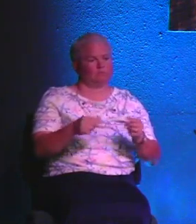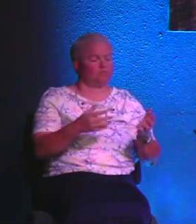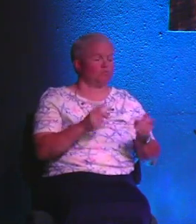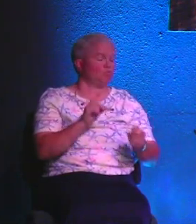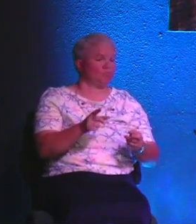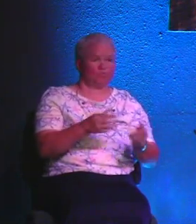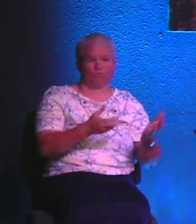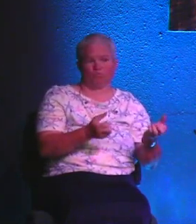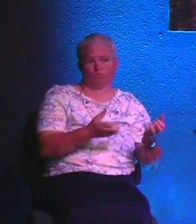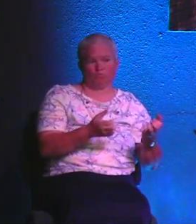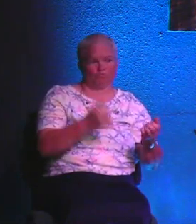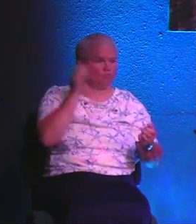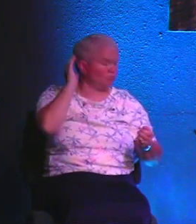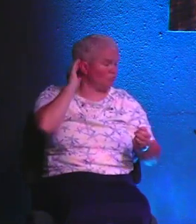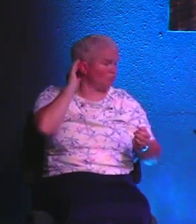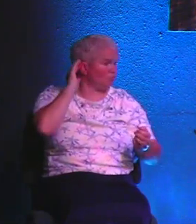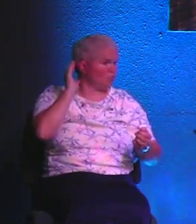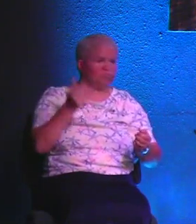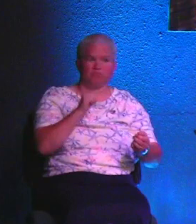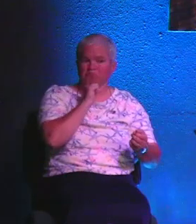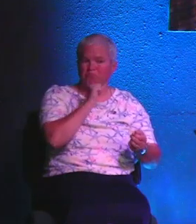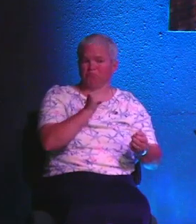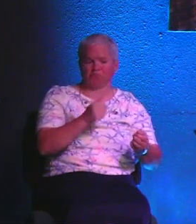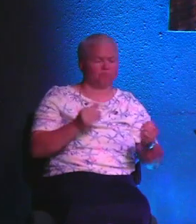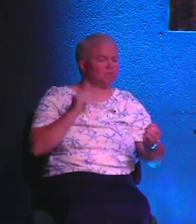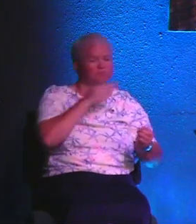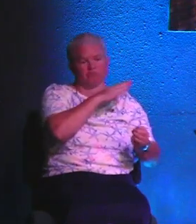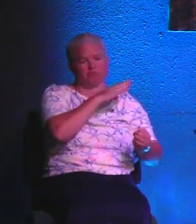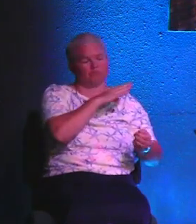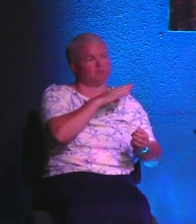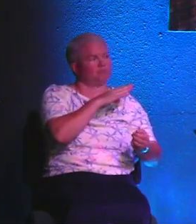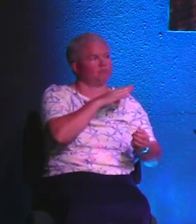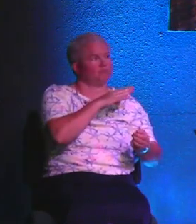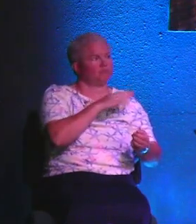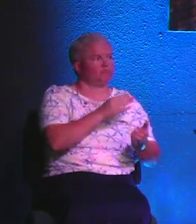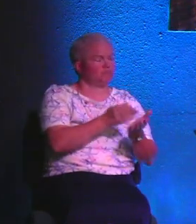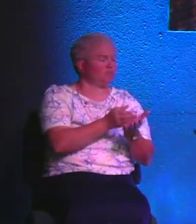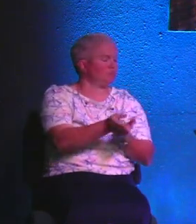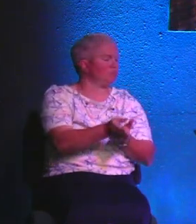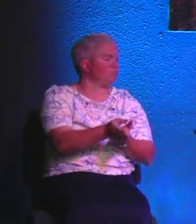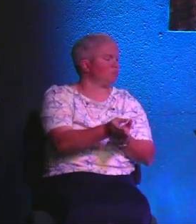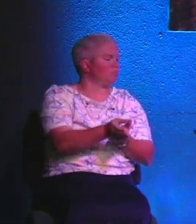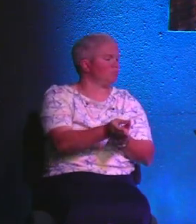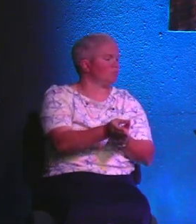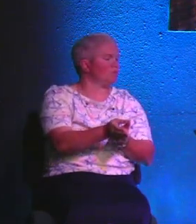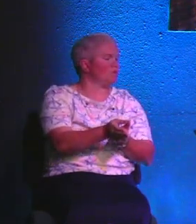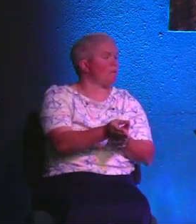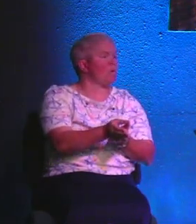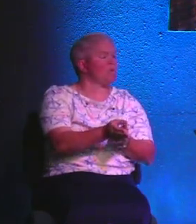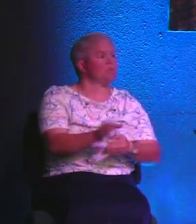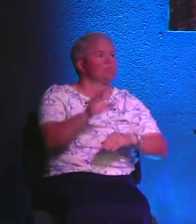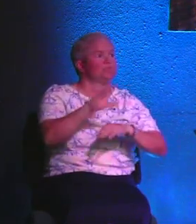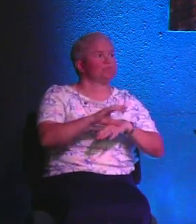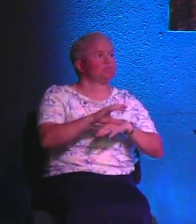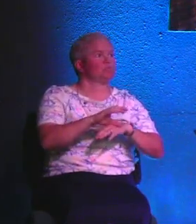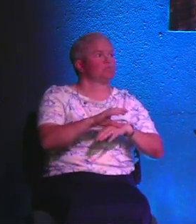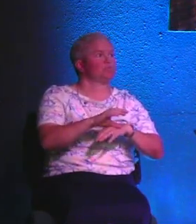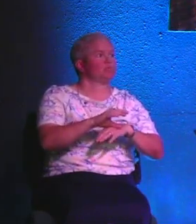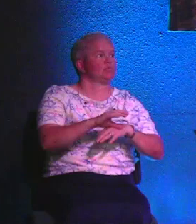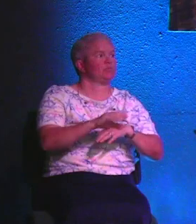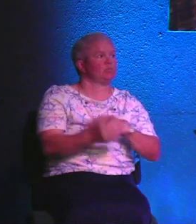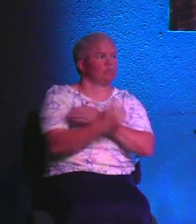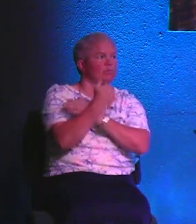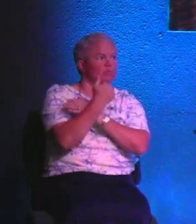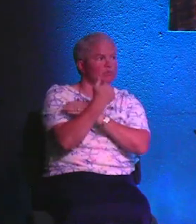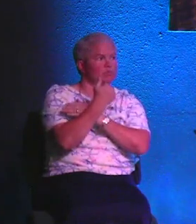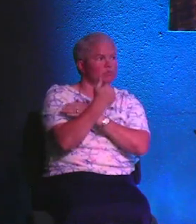hear, right? But I'm not going to lie to you. I'm also going to tell you the truth. There's a whole bunch of other churches you could be attending to